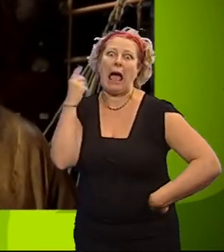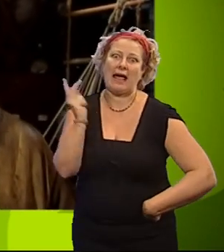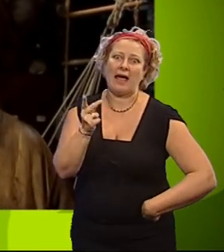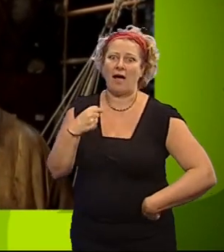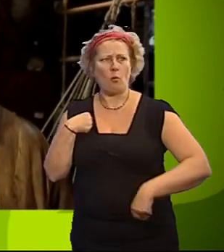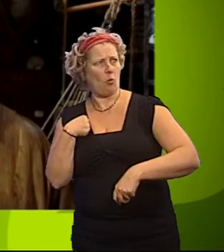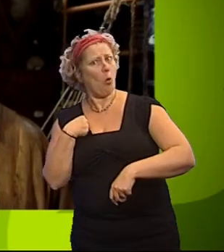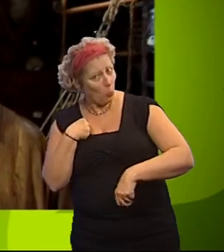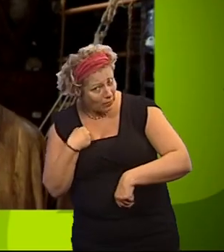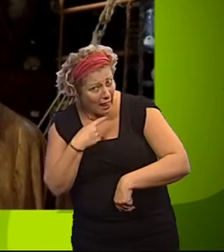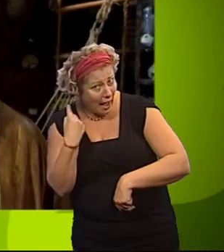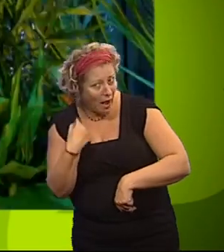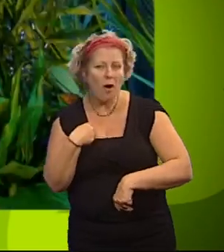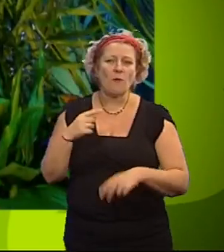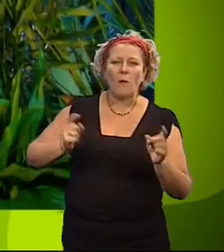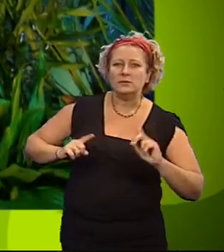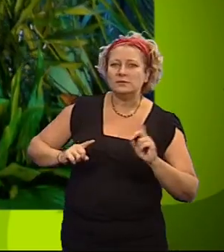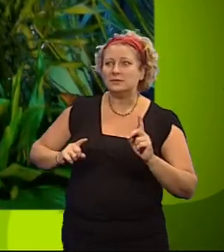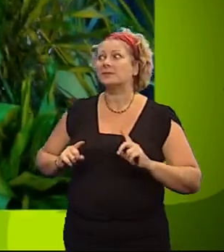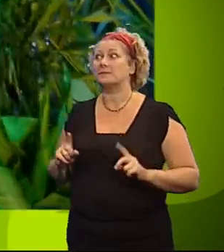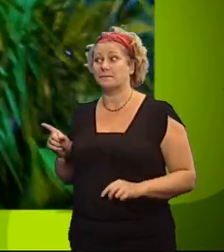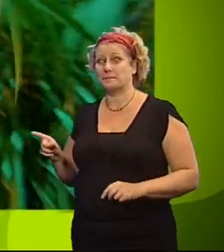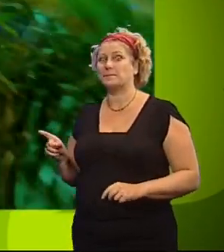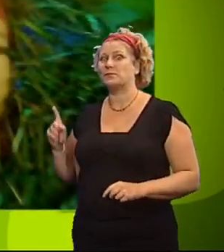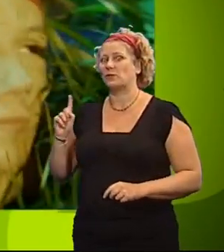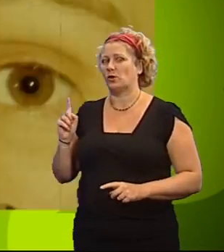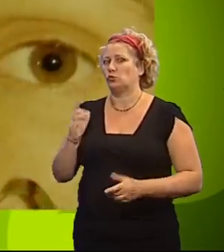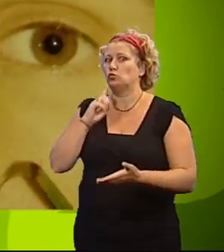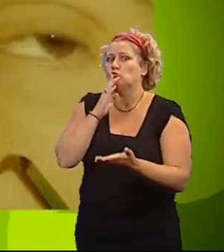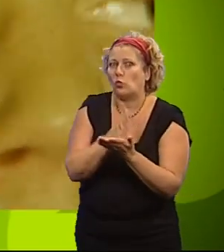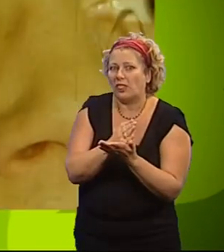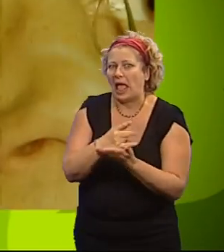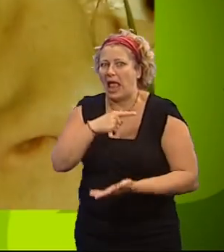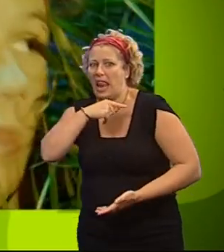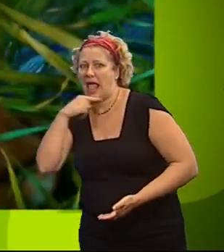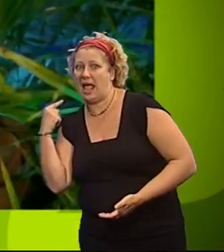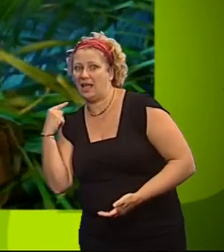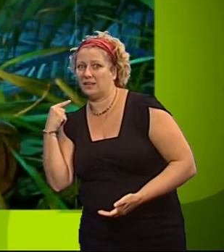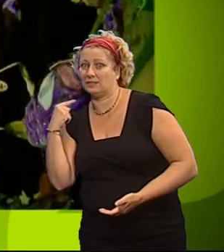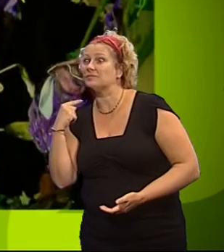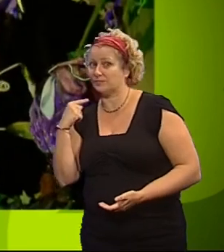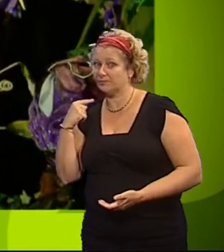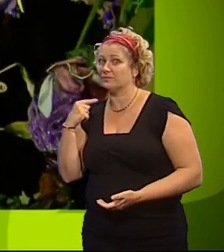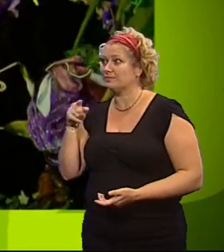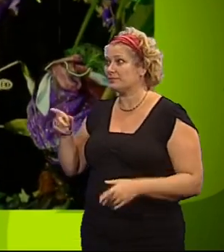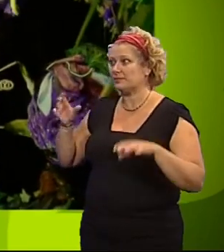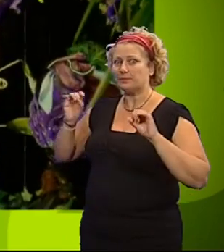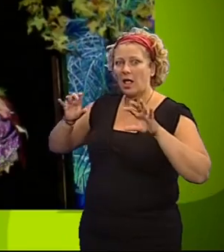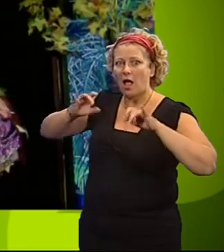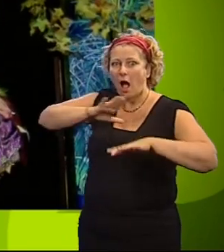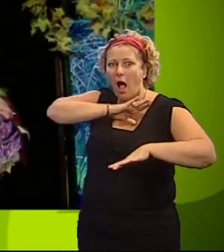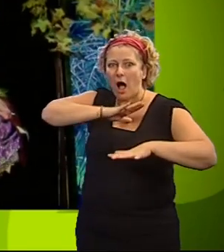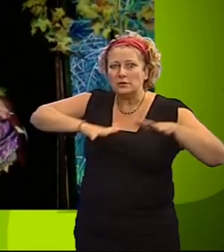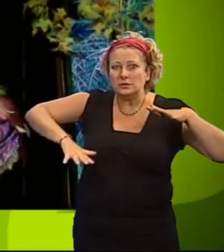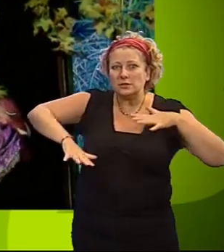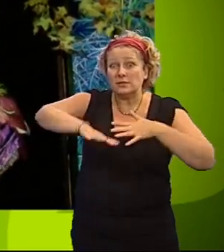or was I? This game is all about truths and lies. On this floor is a magical garden.